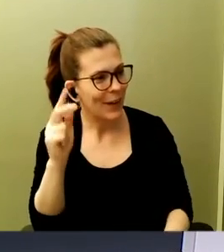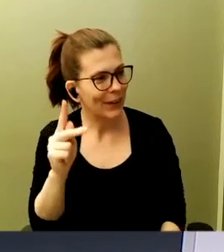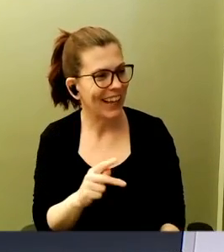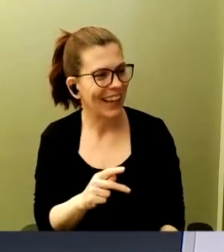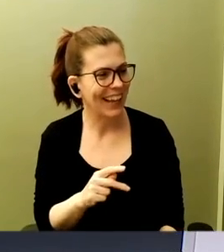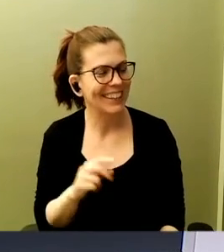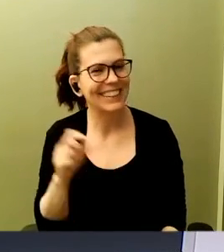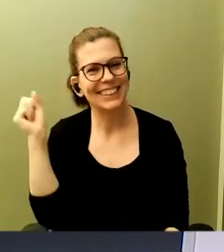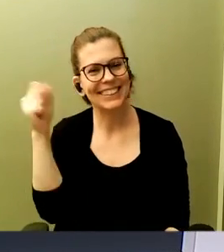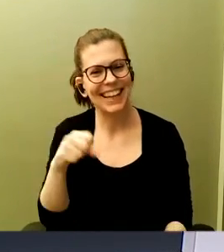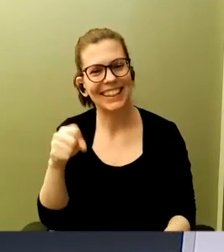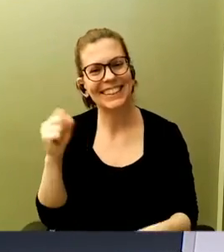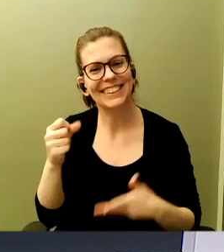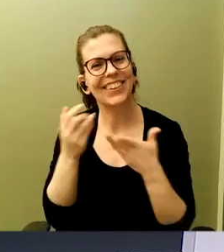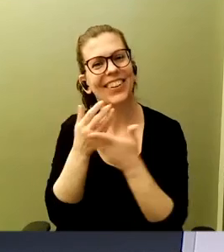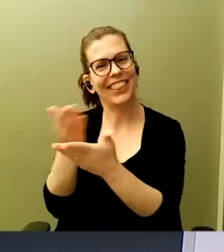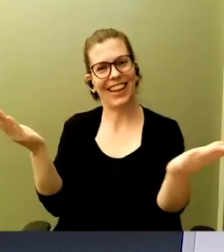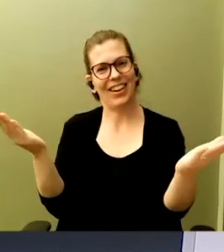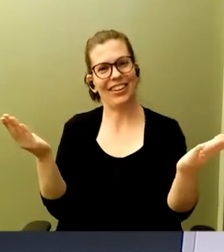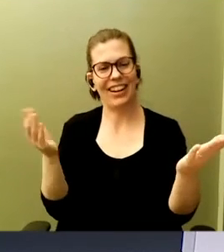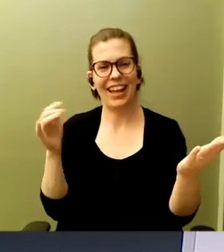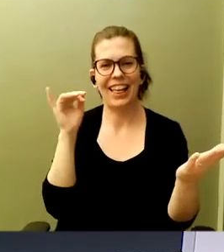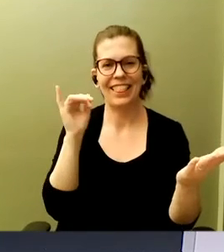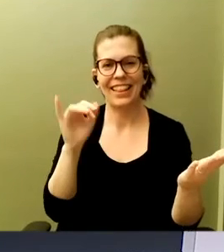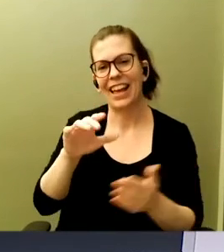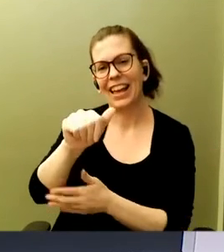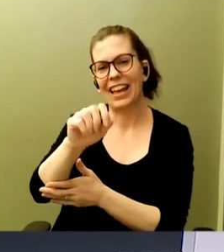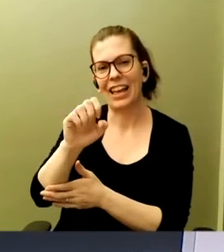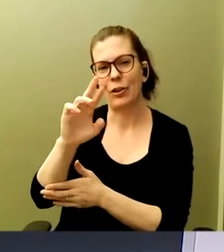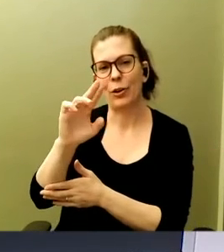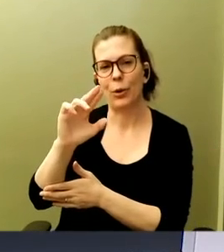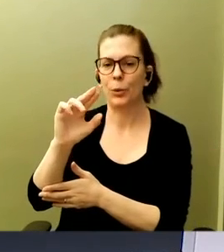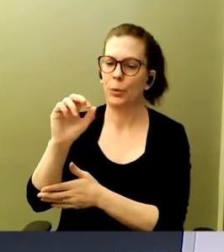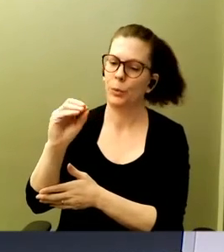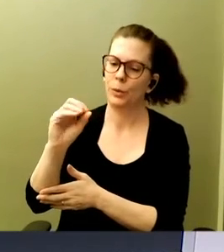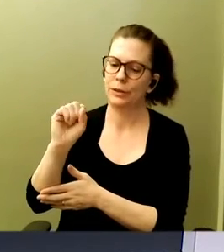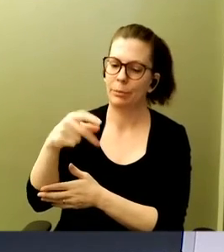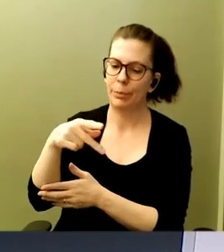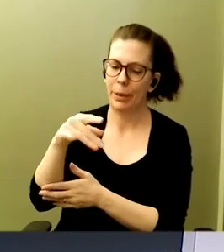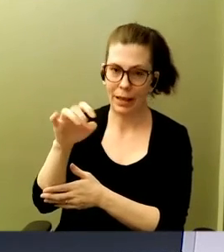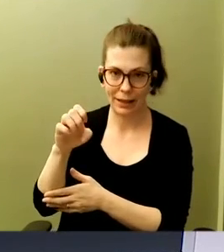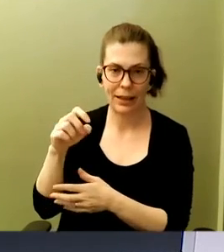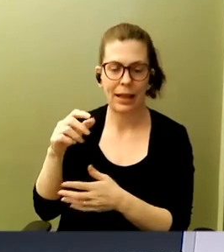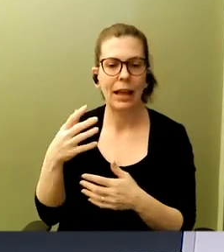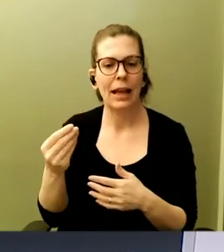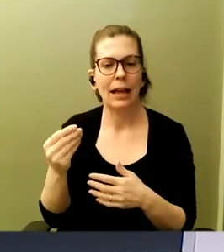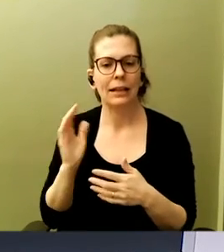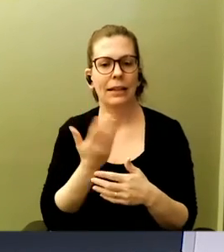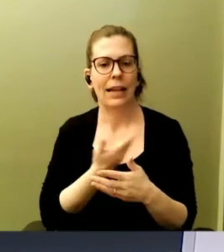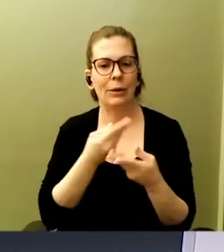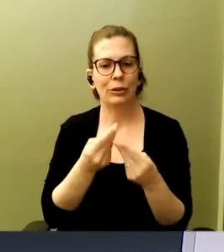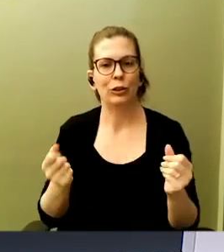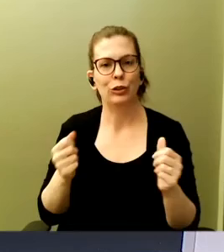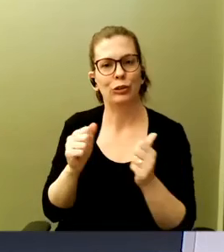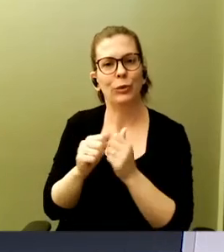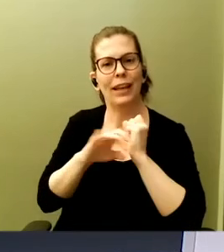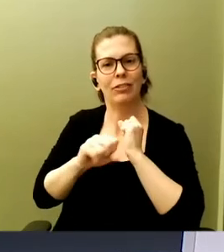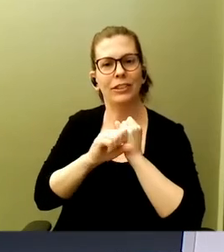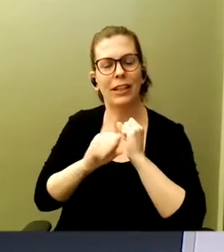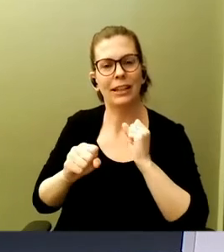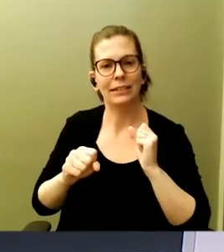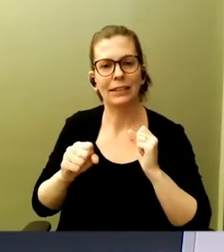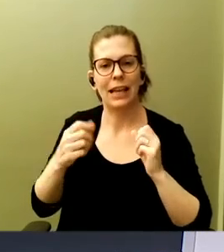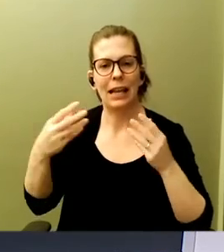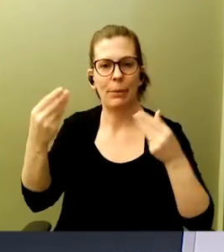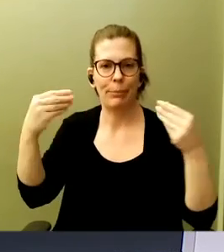So there you have it, folks. That was Aerospy and our solution in the advertising and marketing